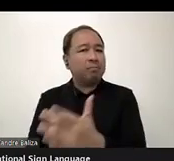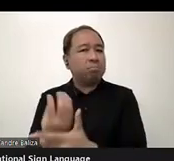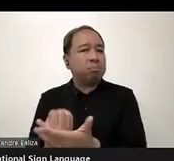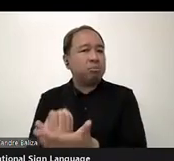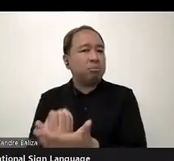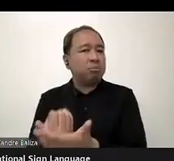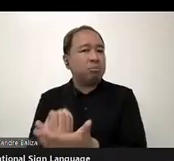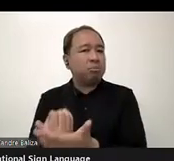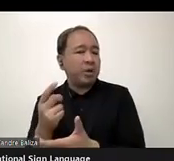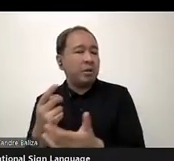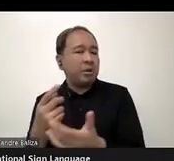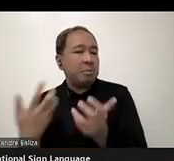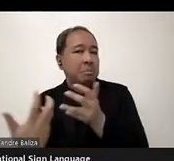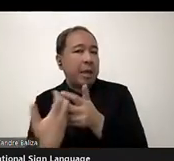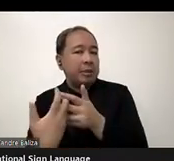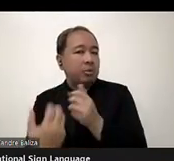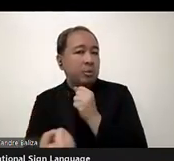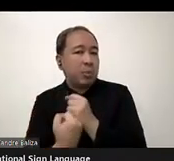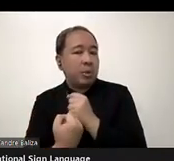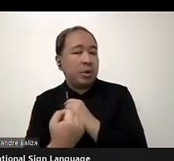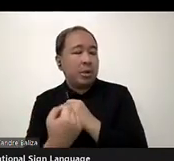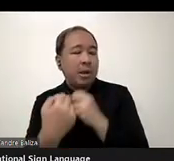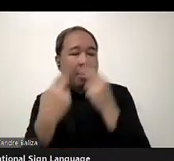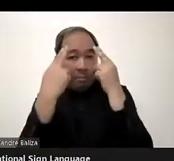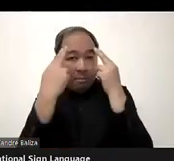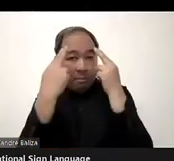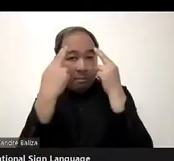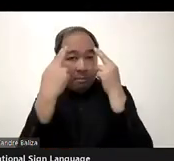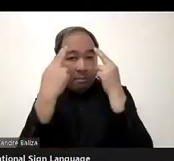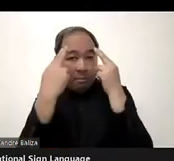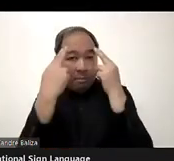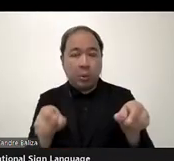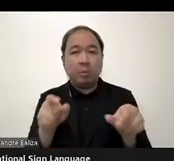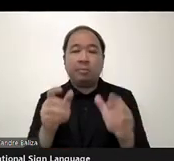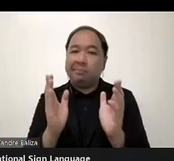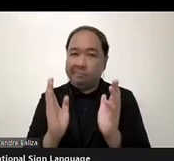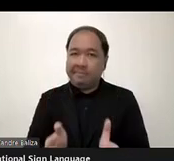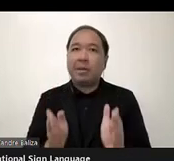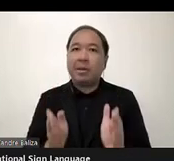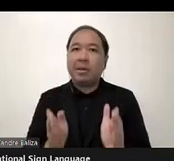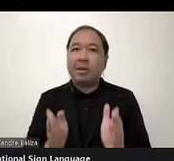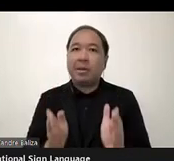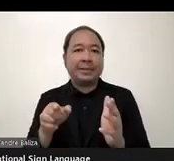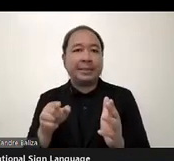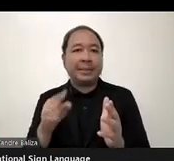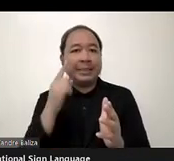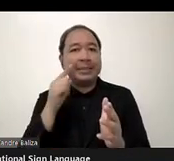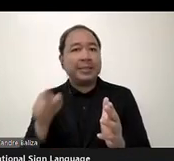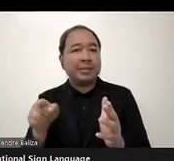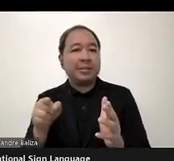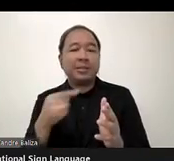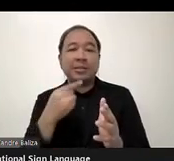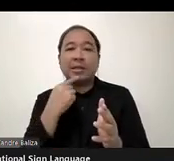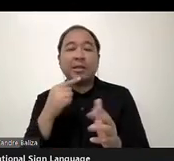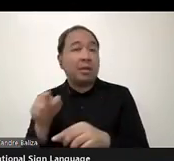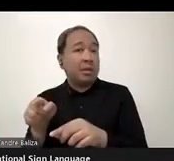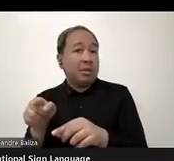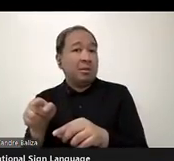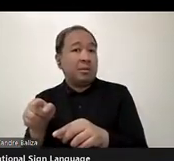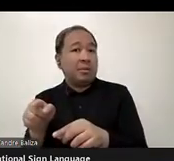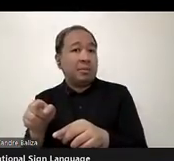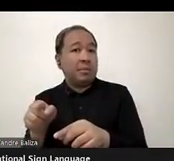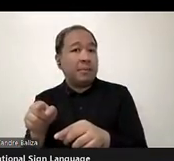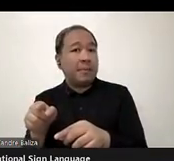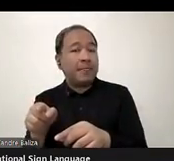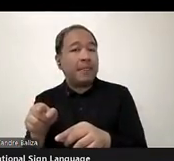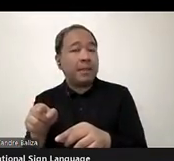impaired people. That's absolutely necessary. As, uh, Ms. Tabata said, it's, uh, it's not something that nice to